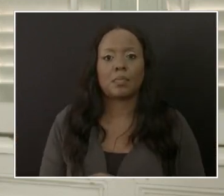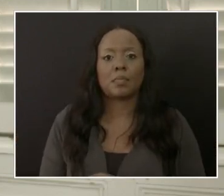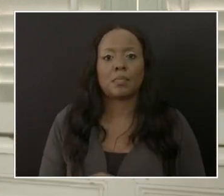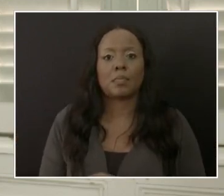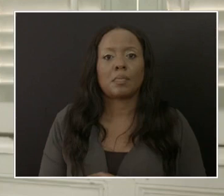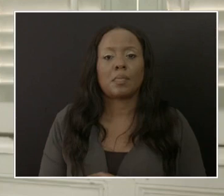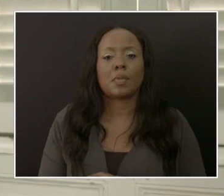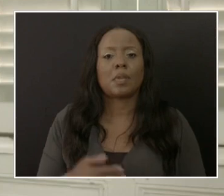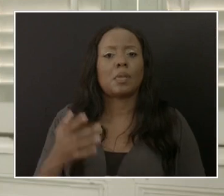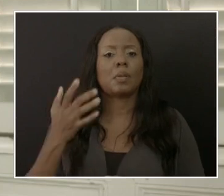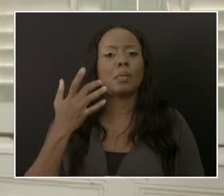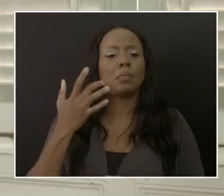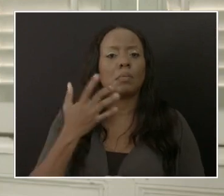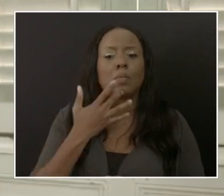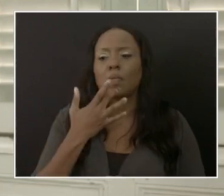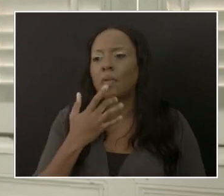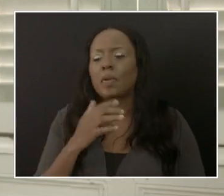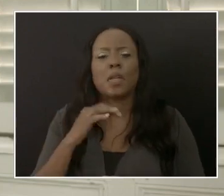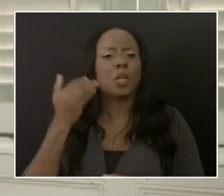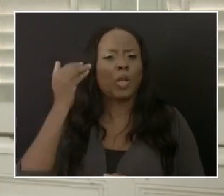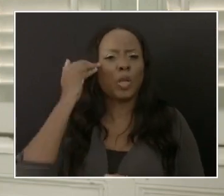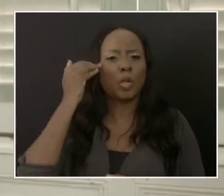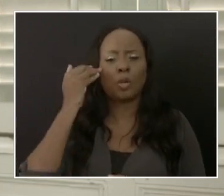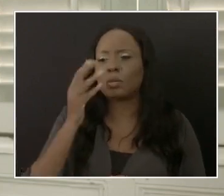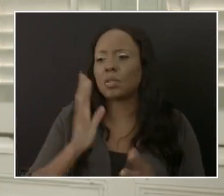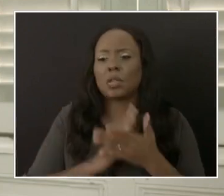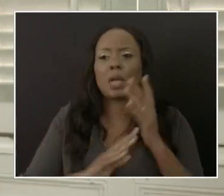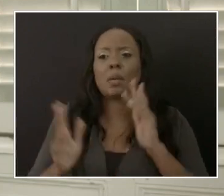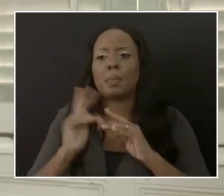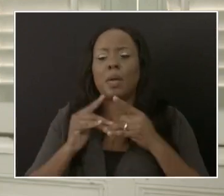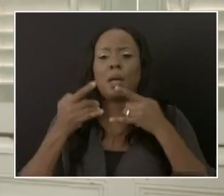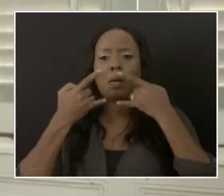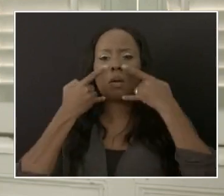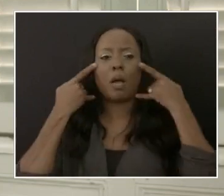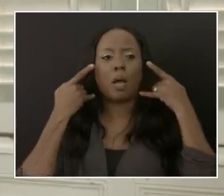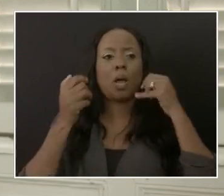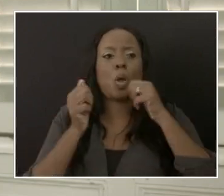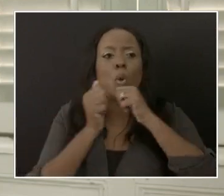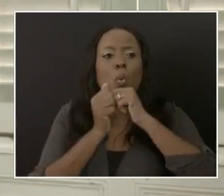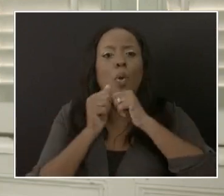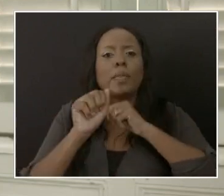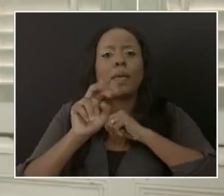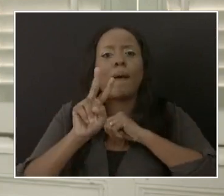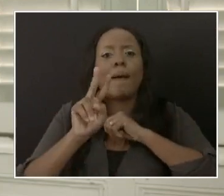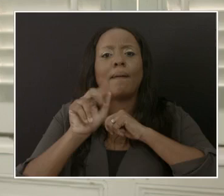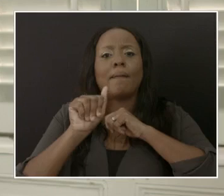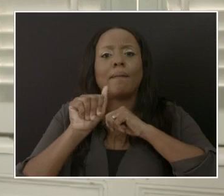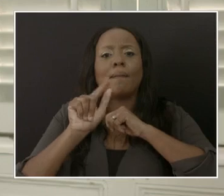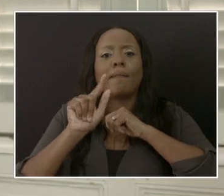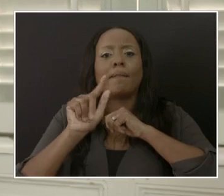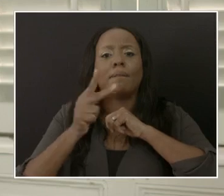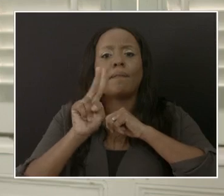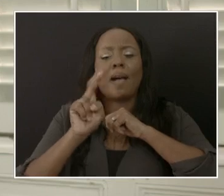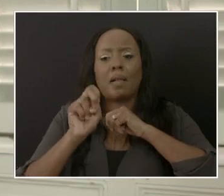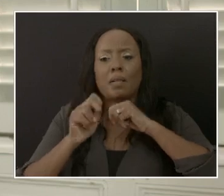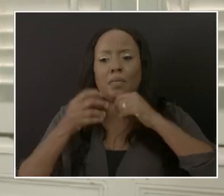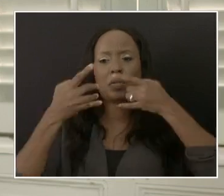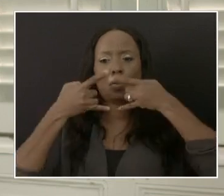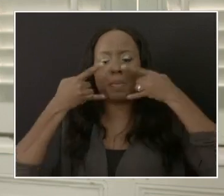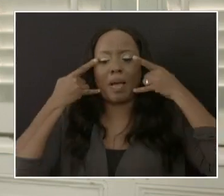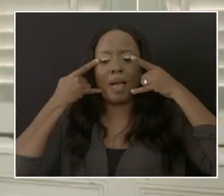ventilator or valve in it. Those are not recommended. A surgical mask or a very well fitted